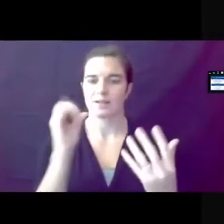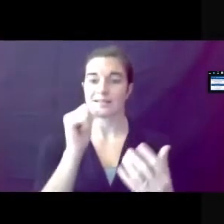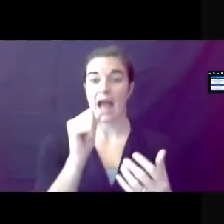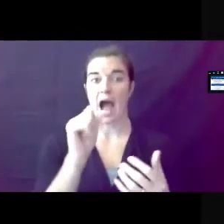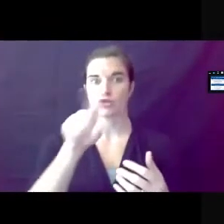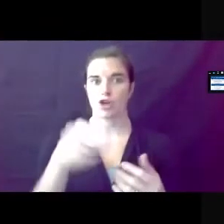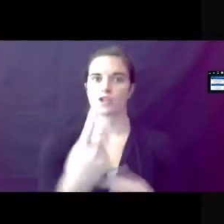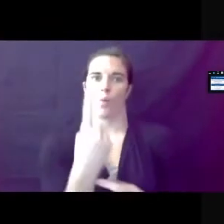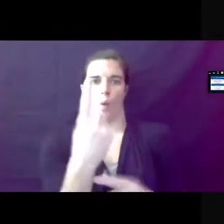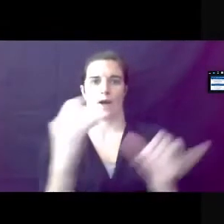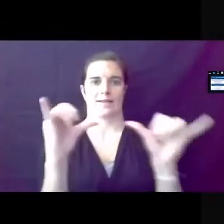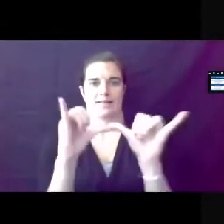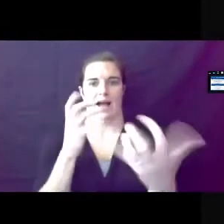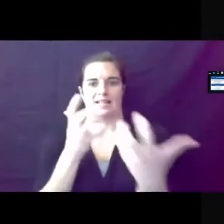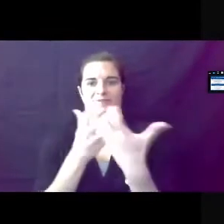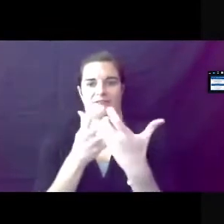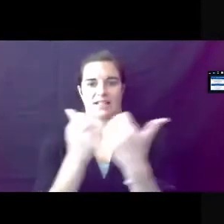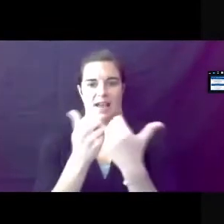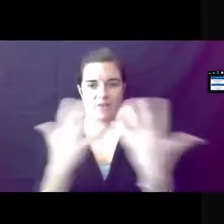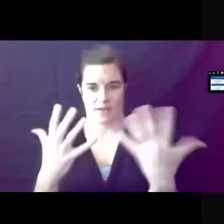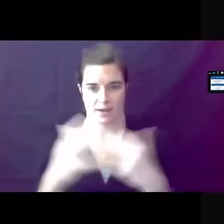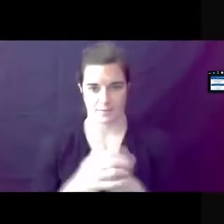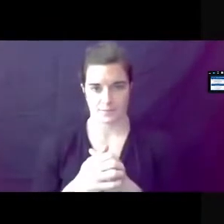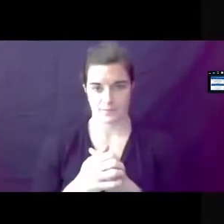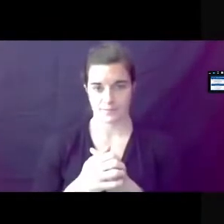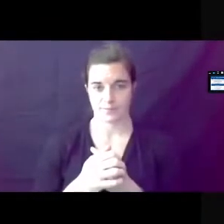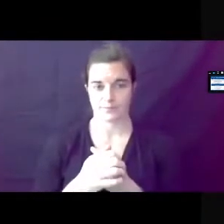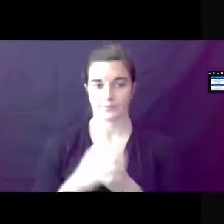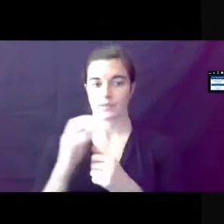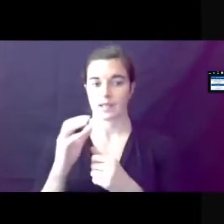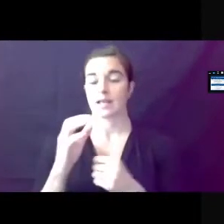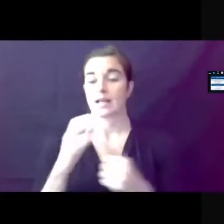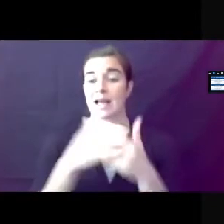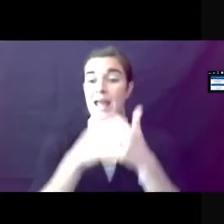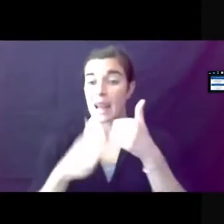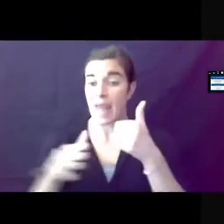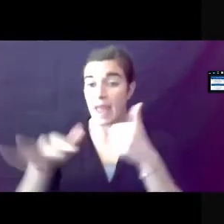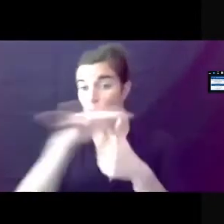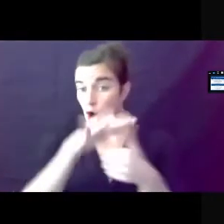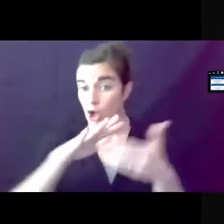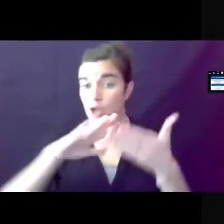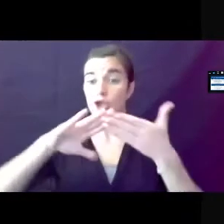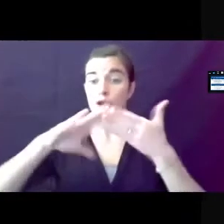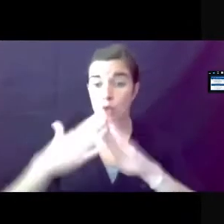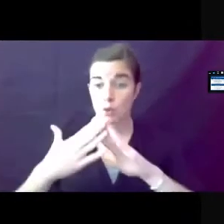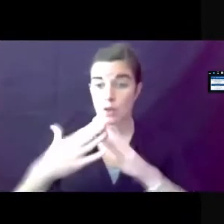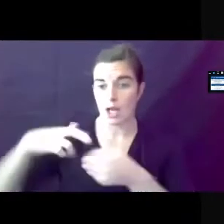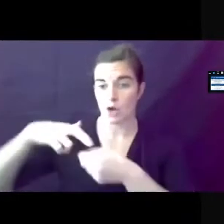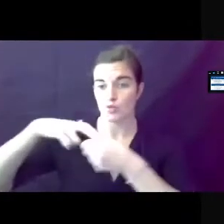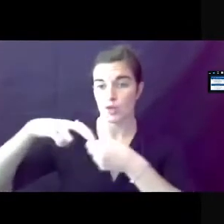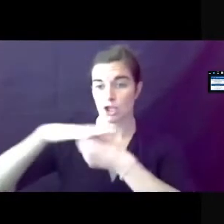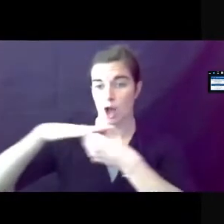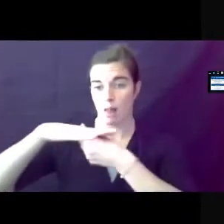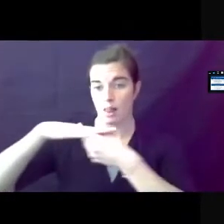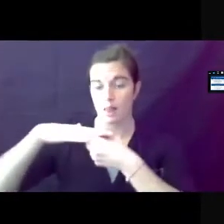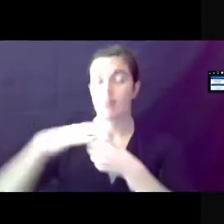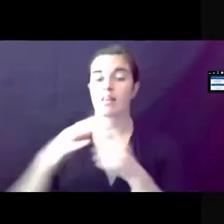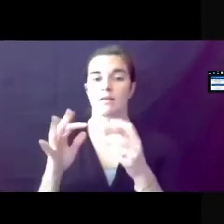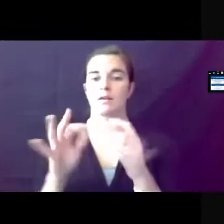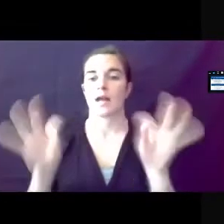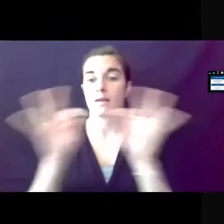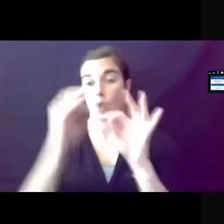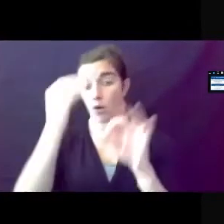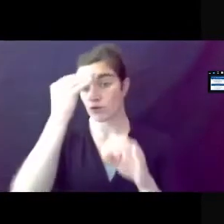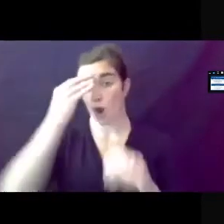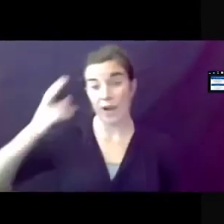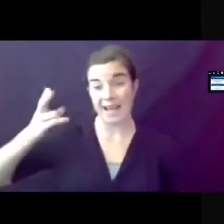-fits-all approach. The context are neighborhood, community, and regional. It's also important to note that our historic